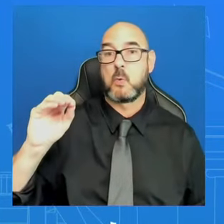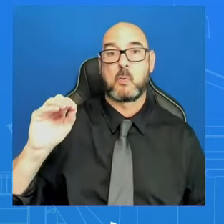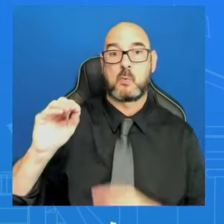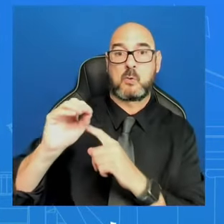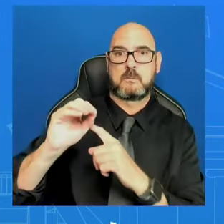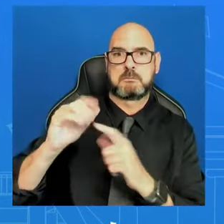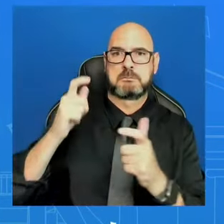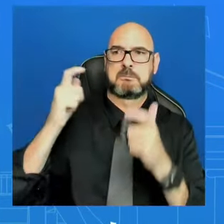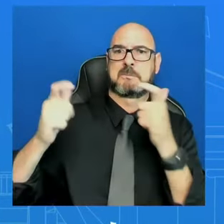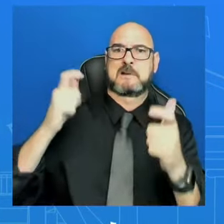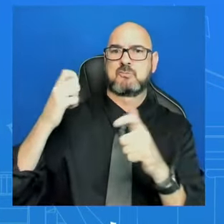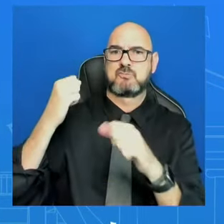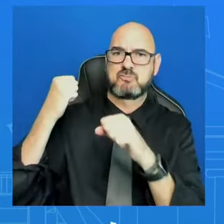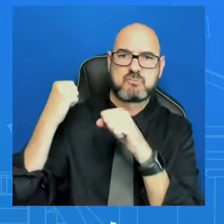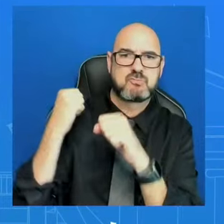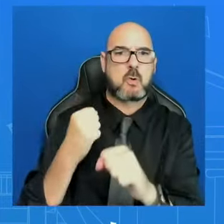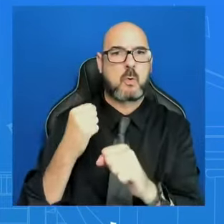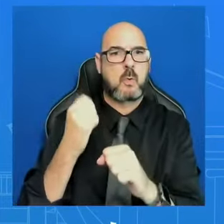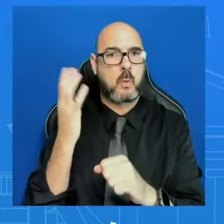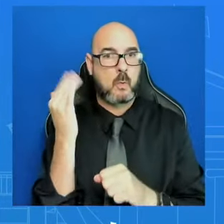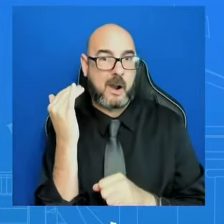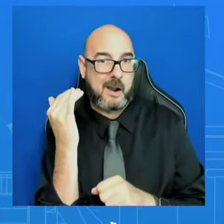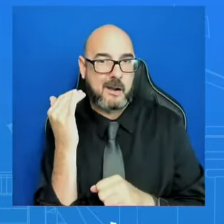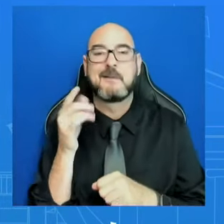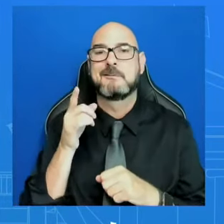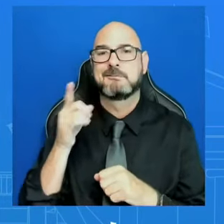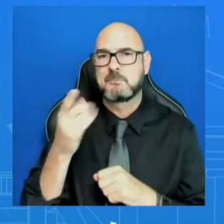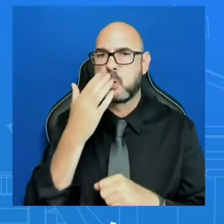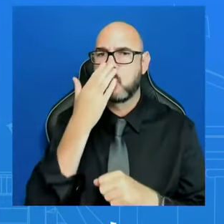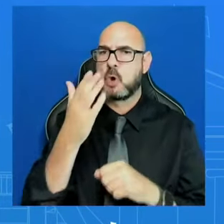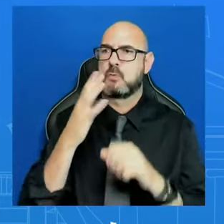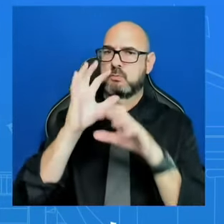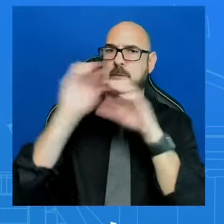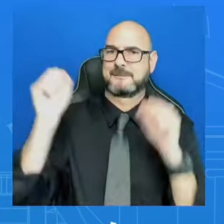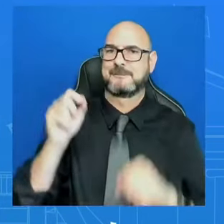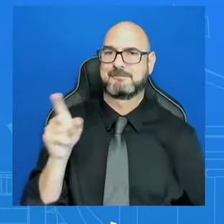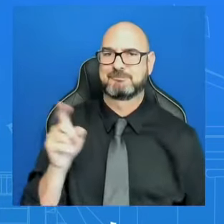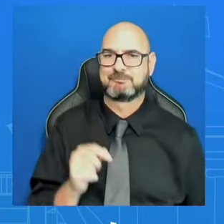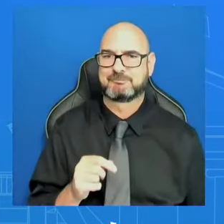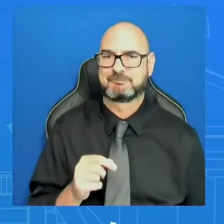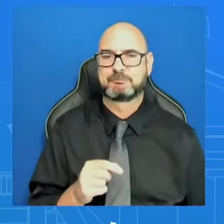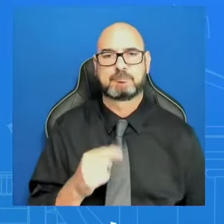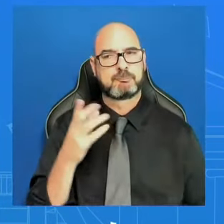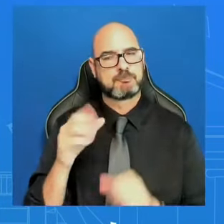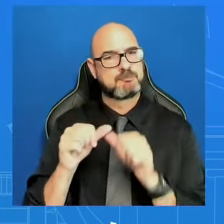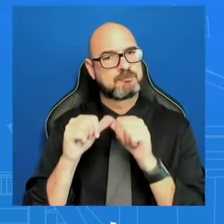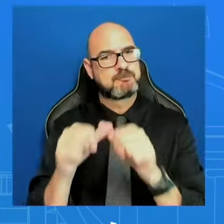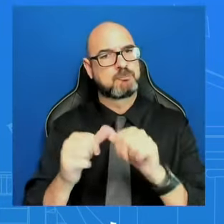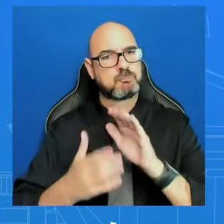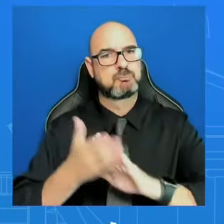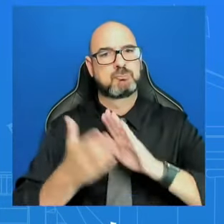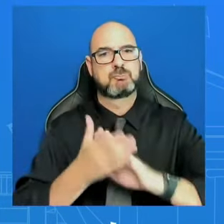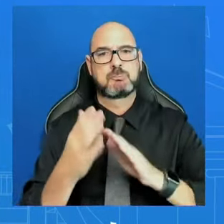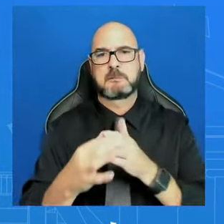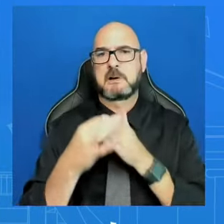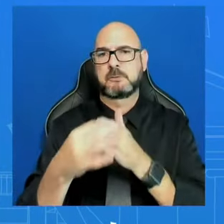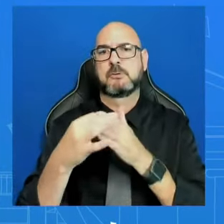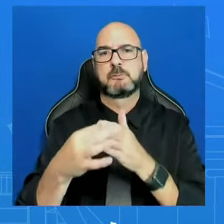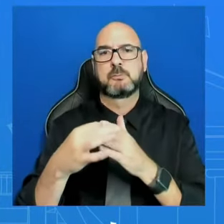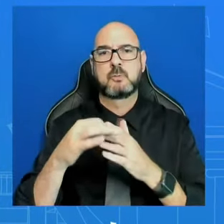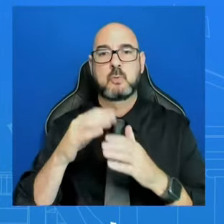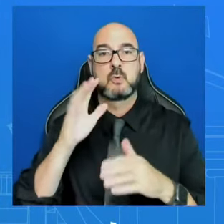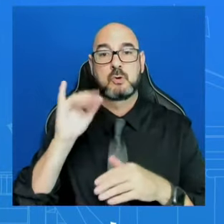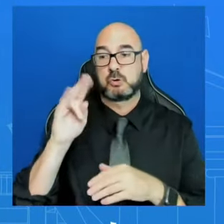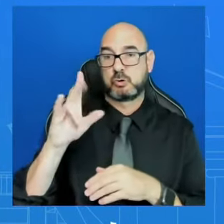leadership. We look forward to building on all that progress in July when we host our 31 NATO allies here in Washington, D.C. for the next NATO summit.